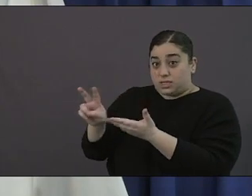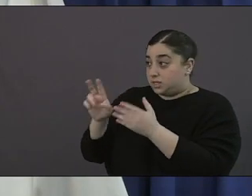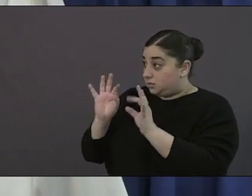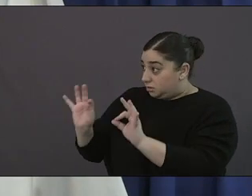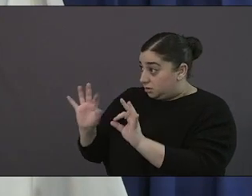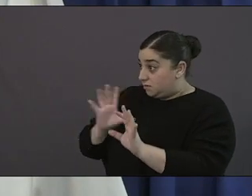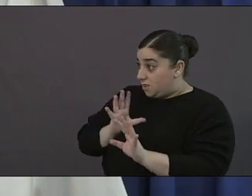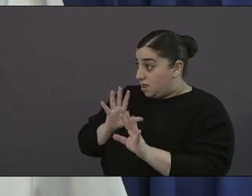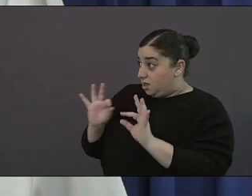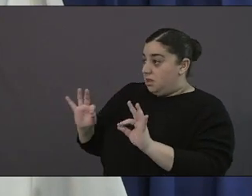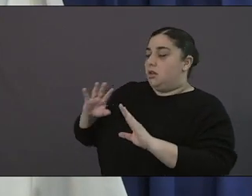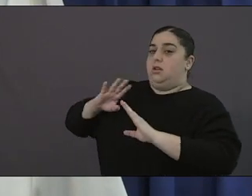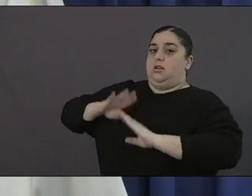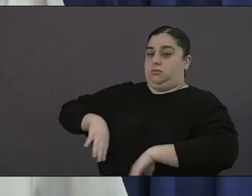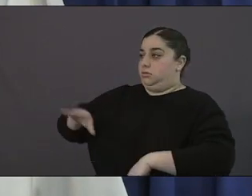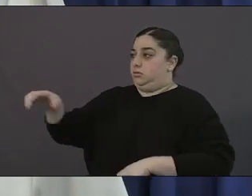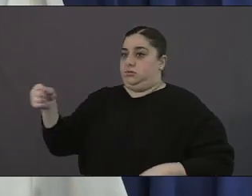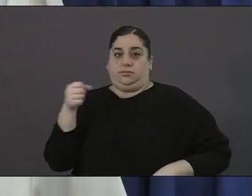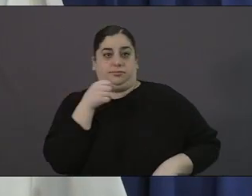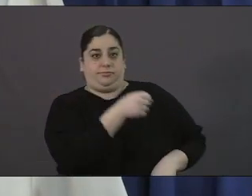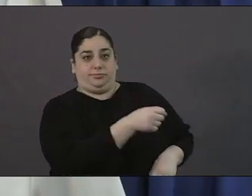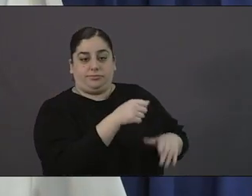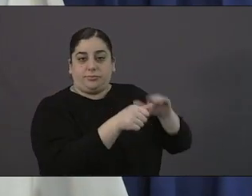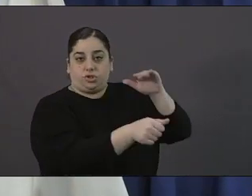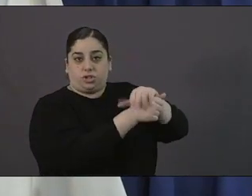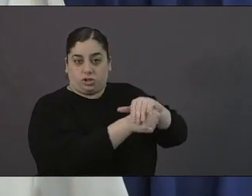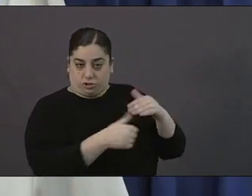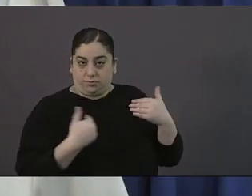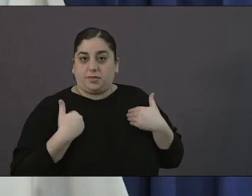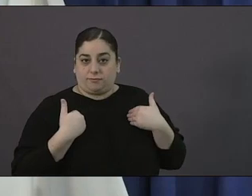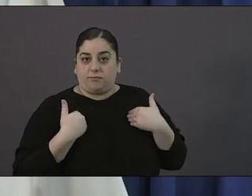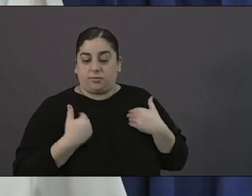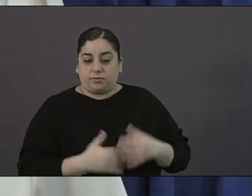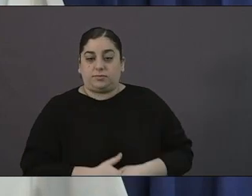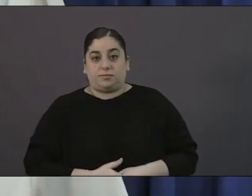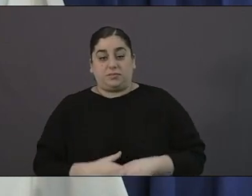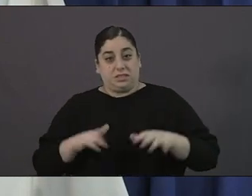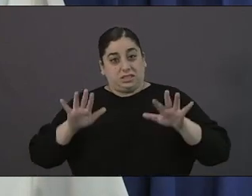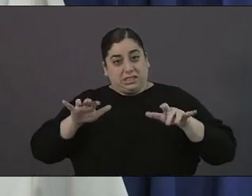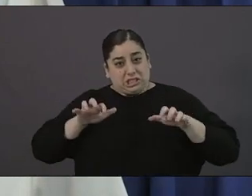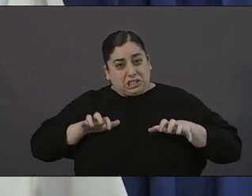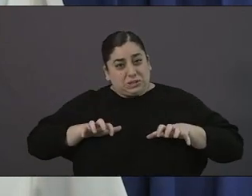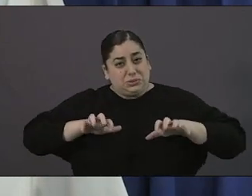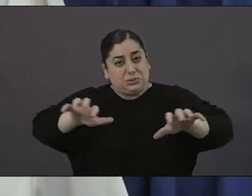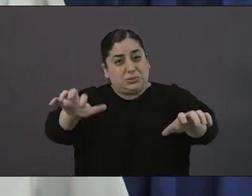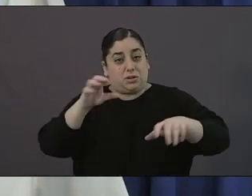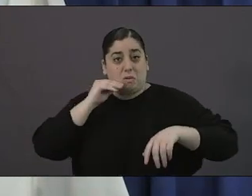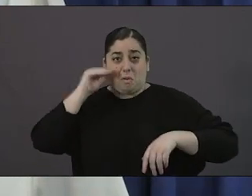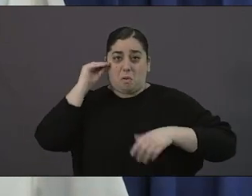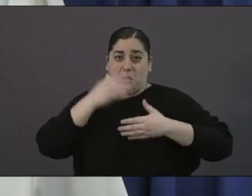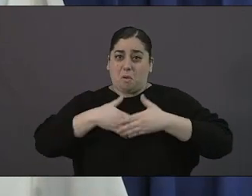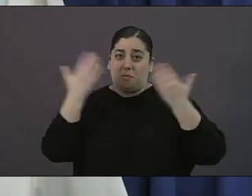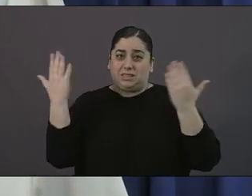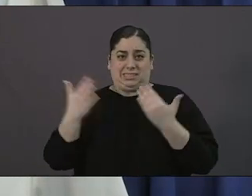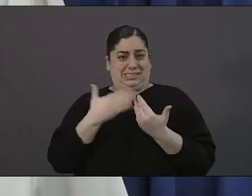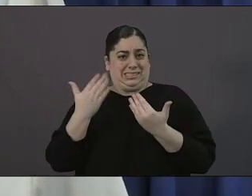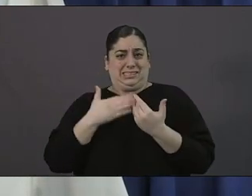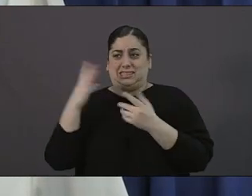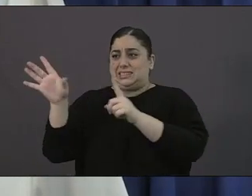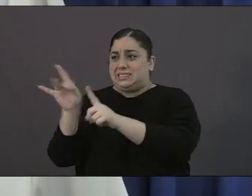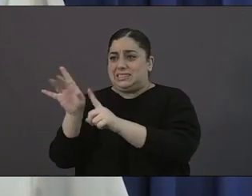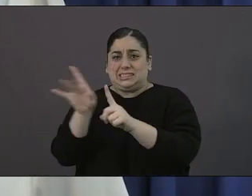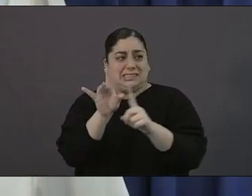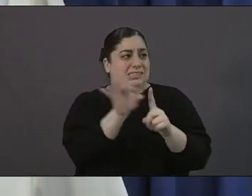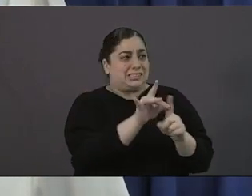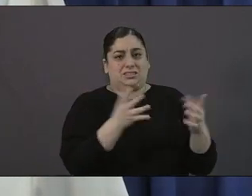population that has some of the most vulnerable underlying health conditions and so i really applaud everybody jumping in and working together the city